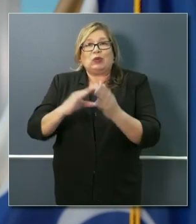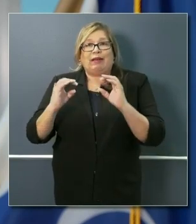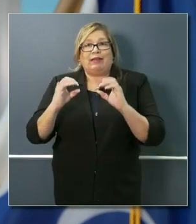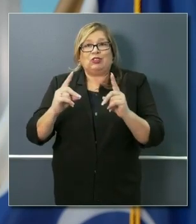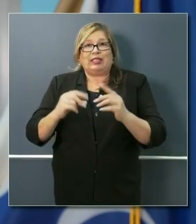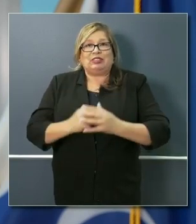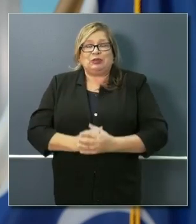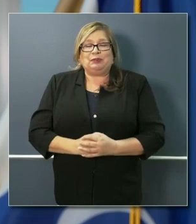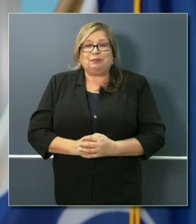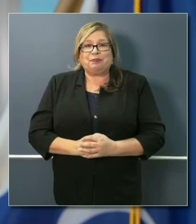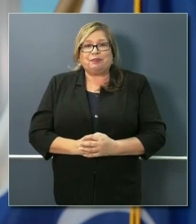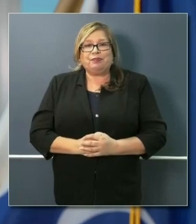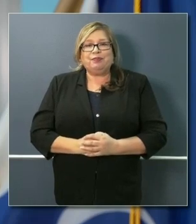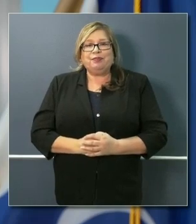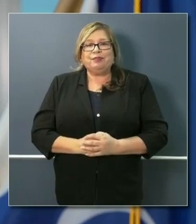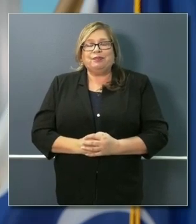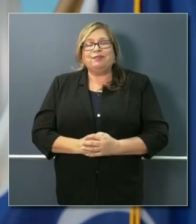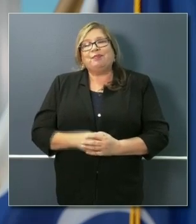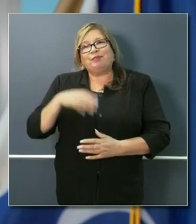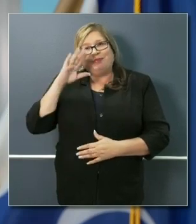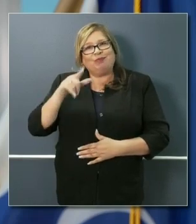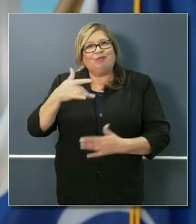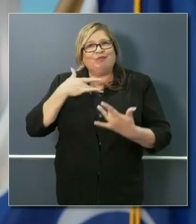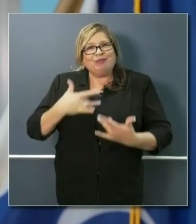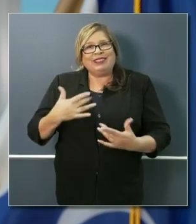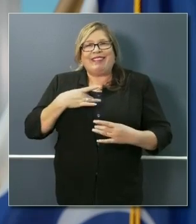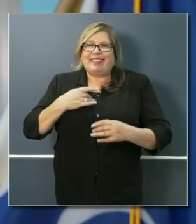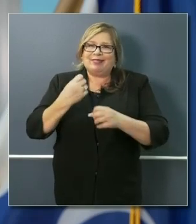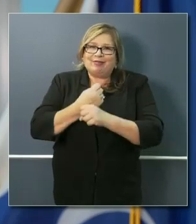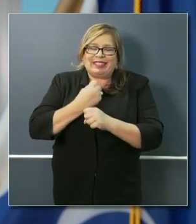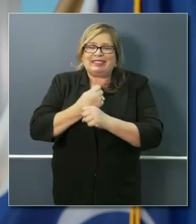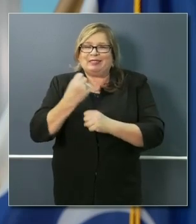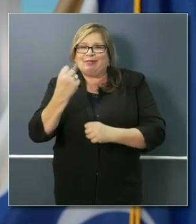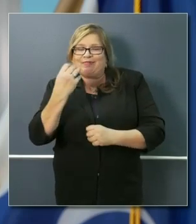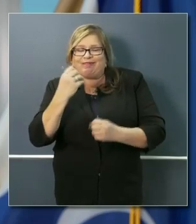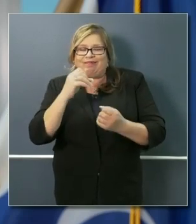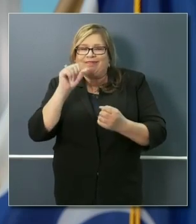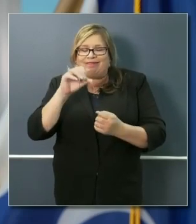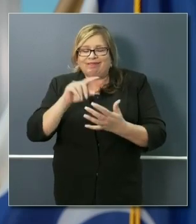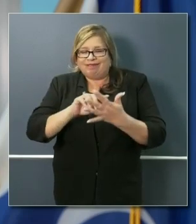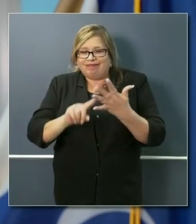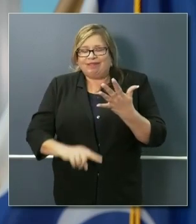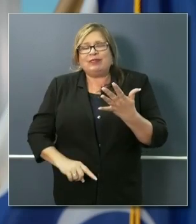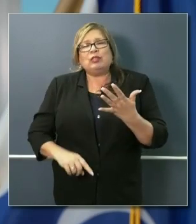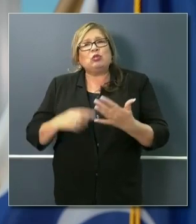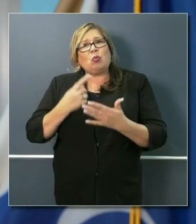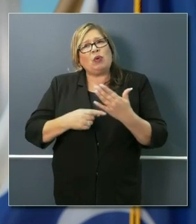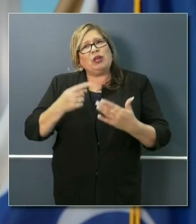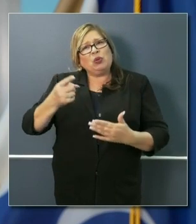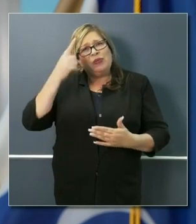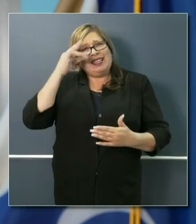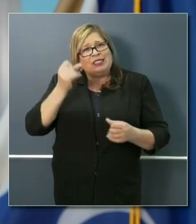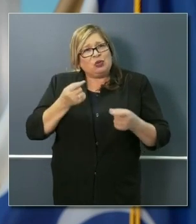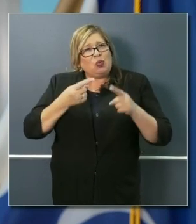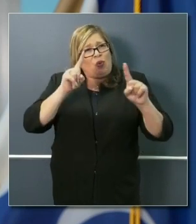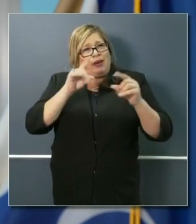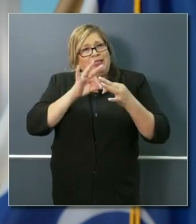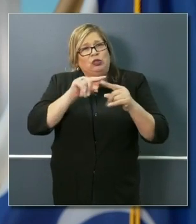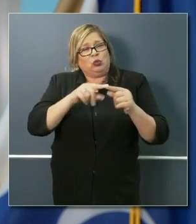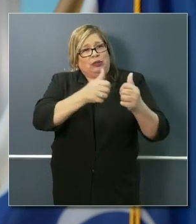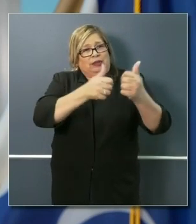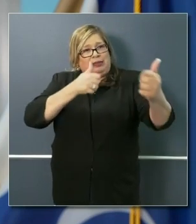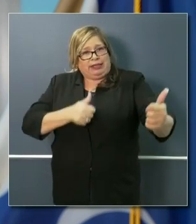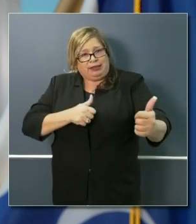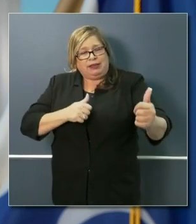know you like to talk about statistics and learn about things. So what do you think is working right now in terms of distance learning? What's not